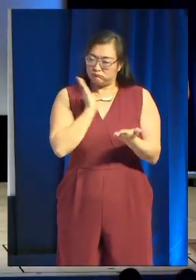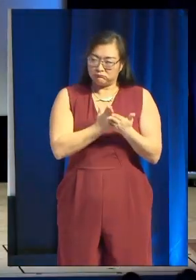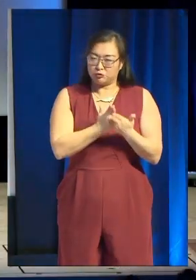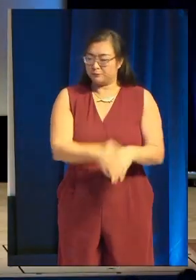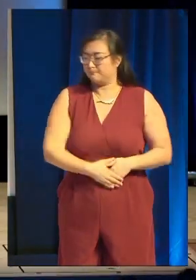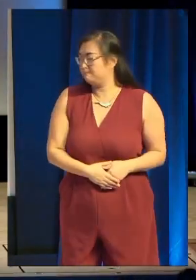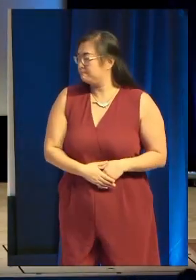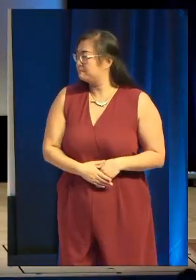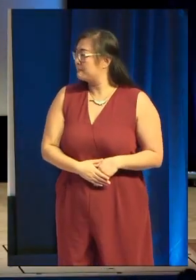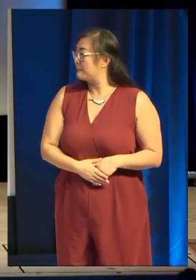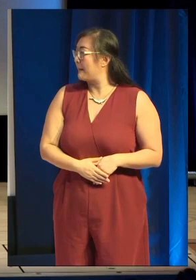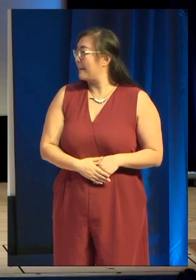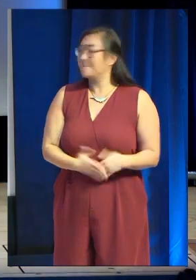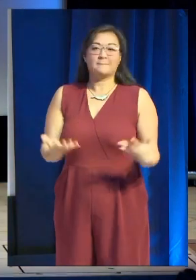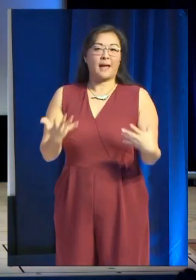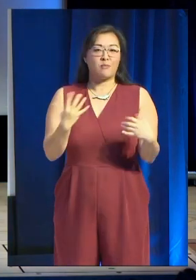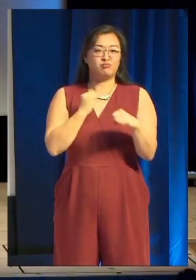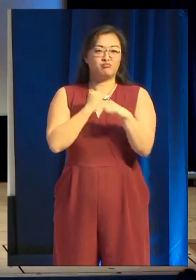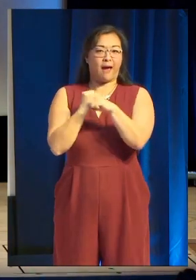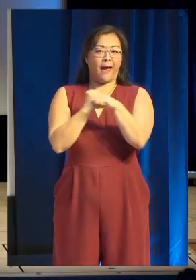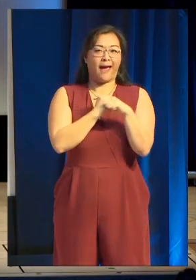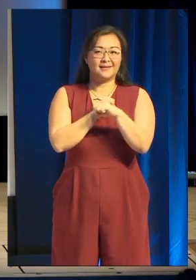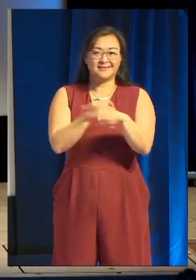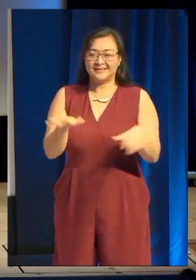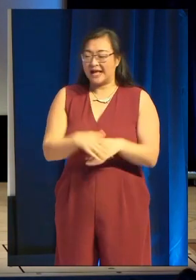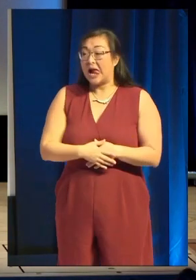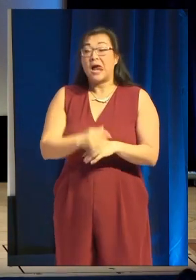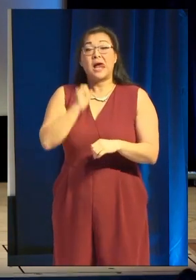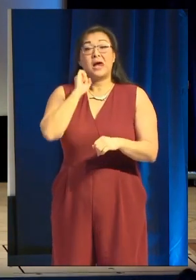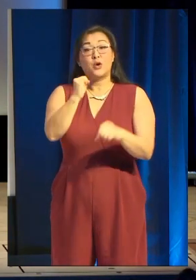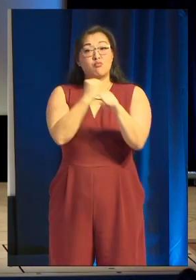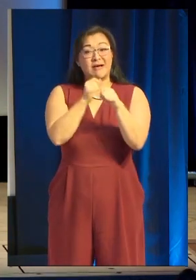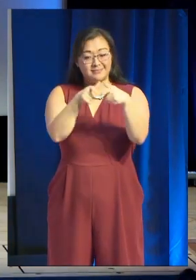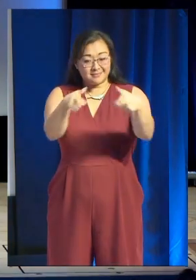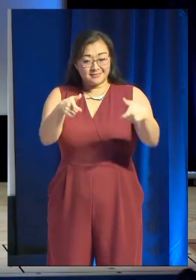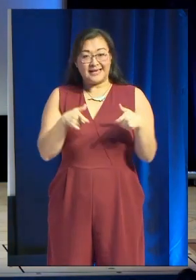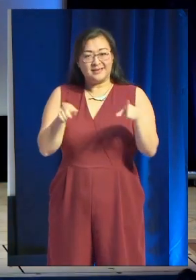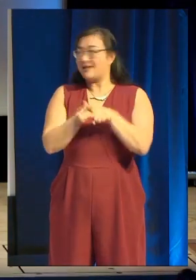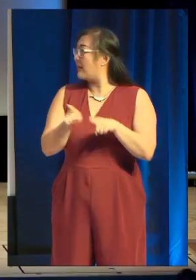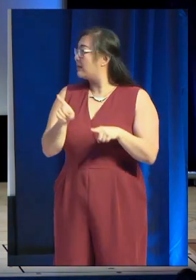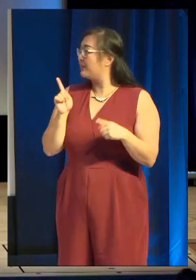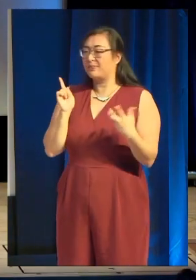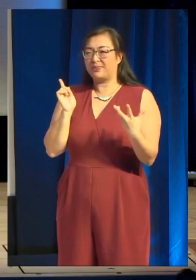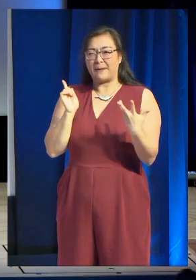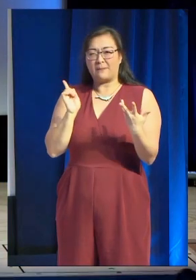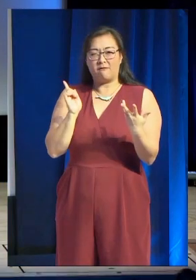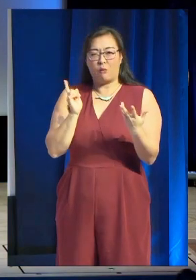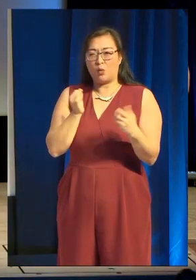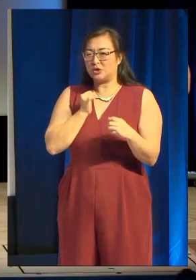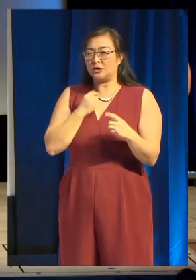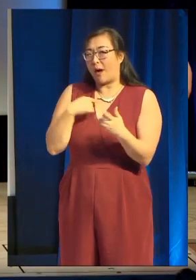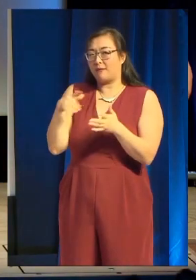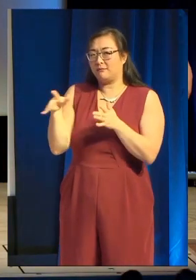The press. Your press kit is like that, but for journalists. And I've nicked one from,